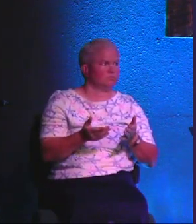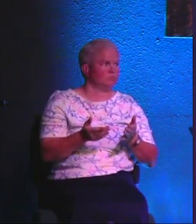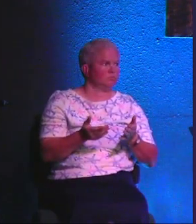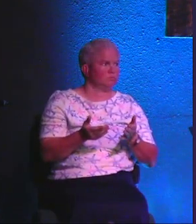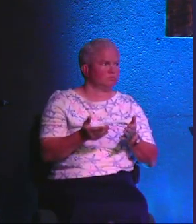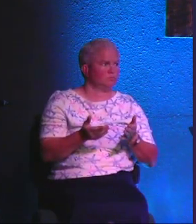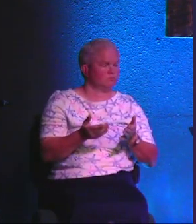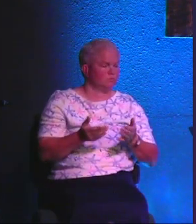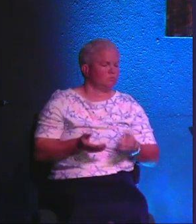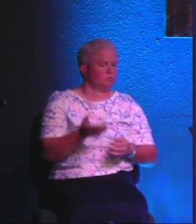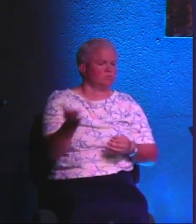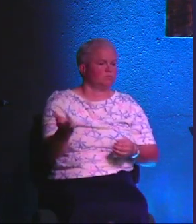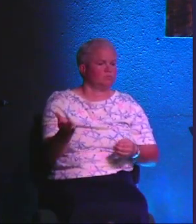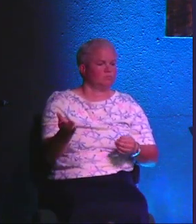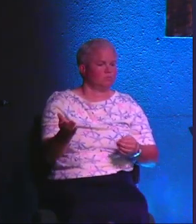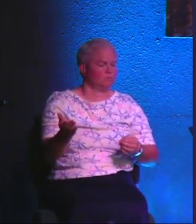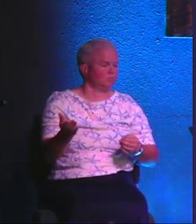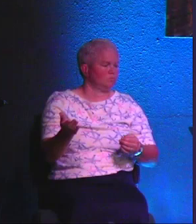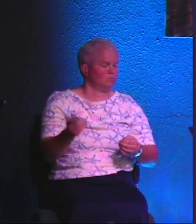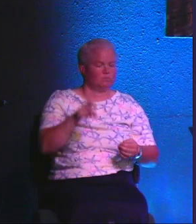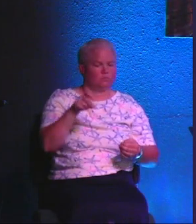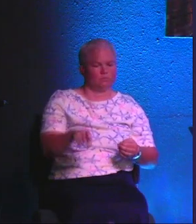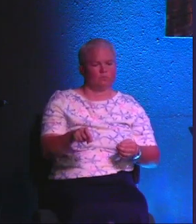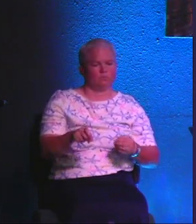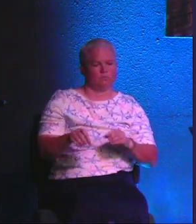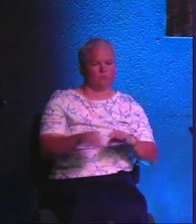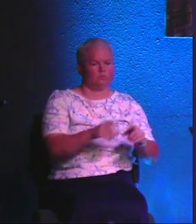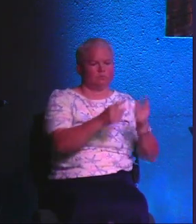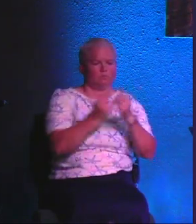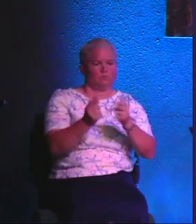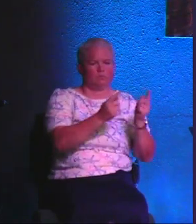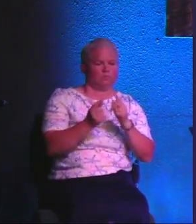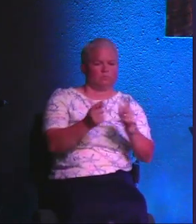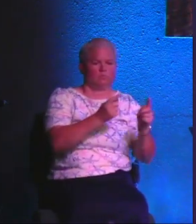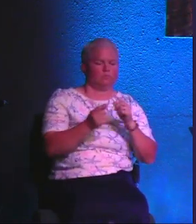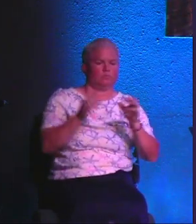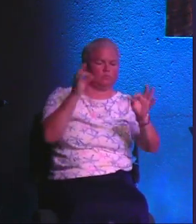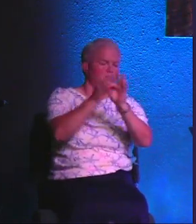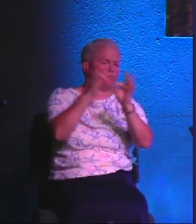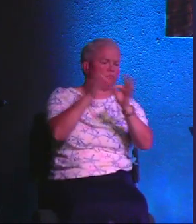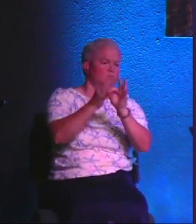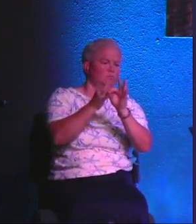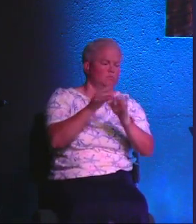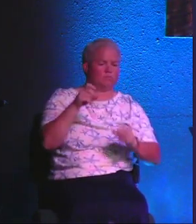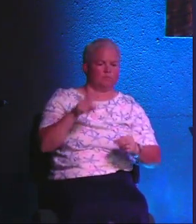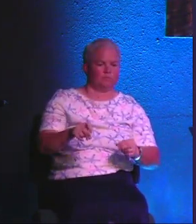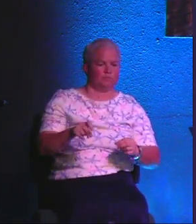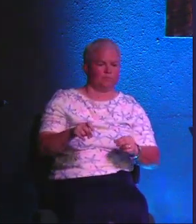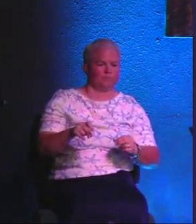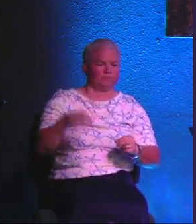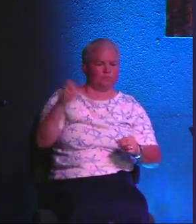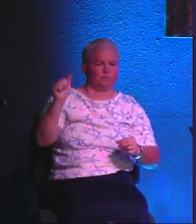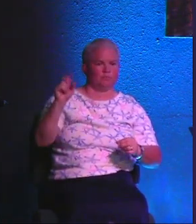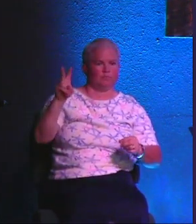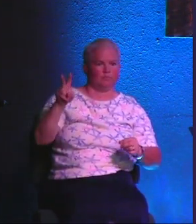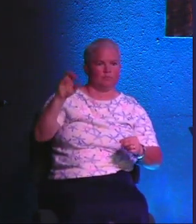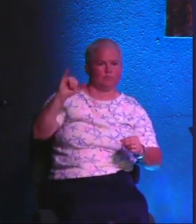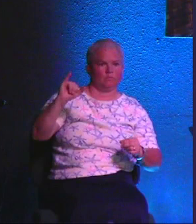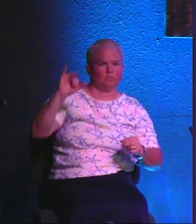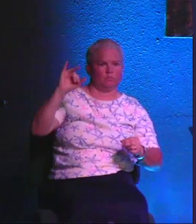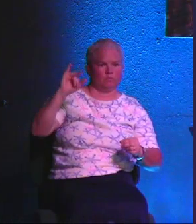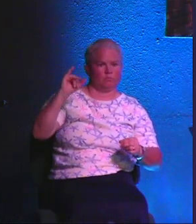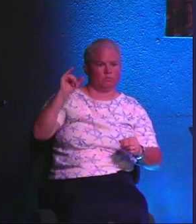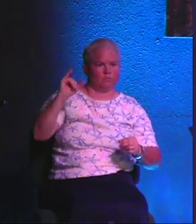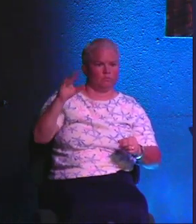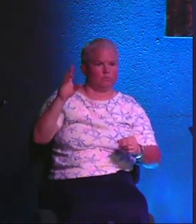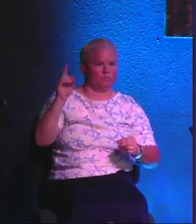There are things that you must do in your faith, and there are things that you must avoid. There are things you must